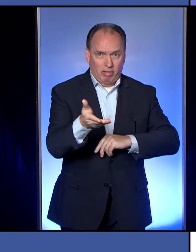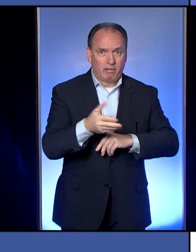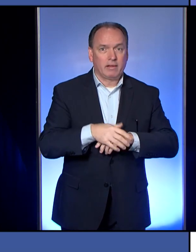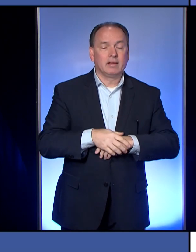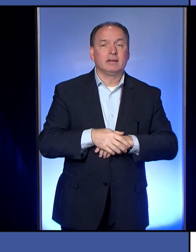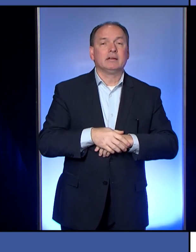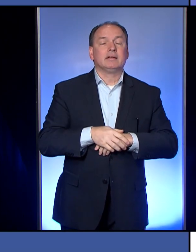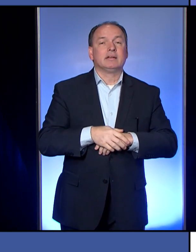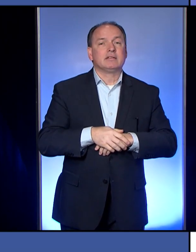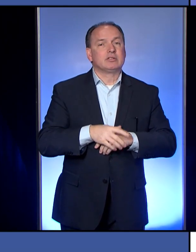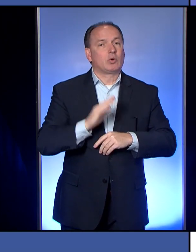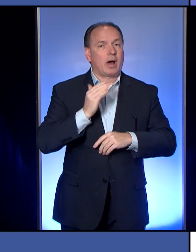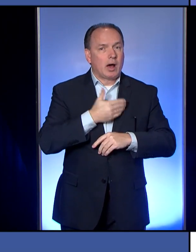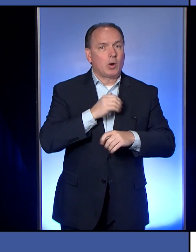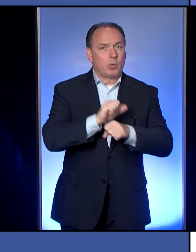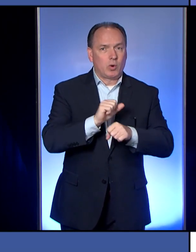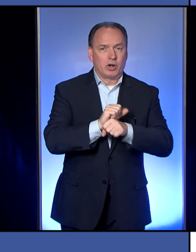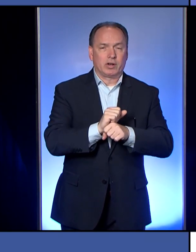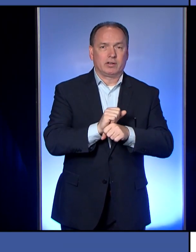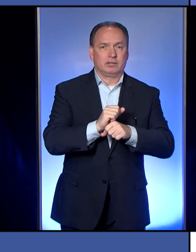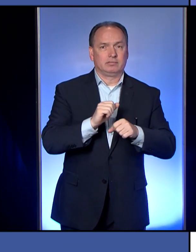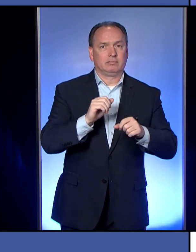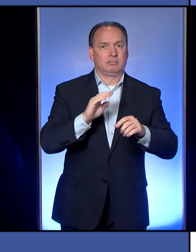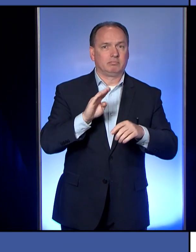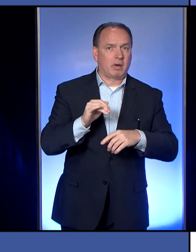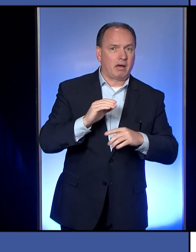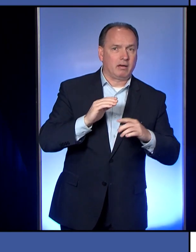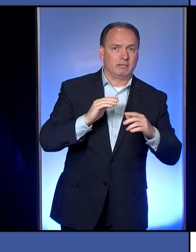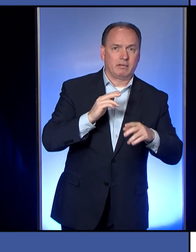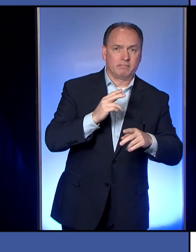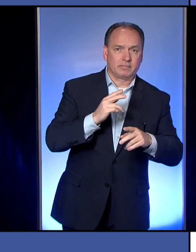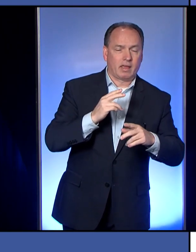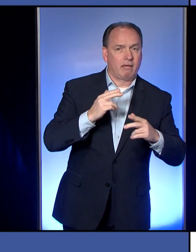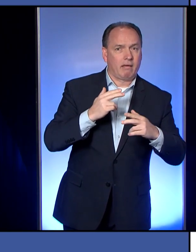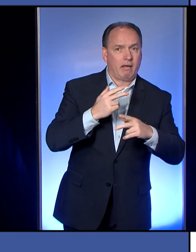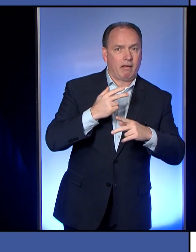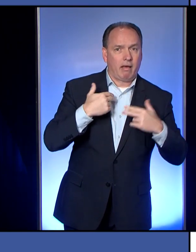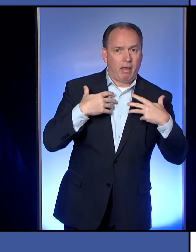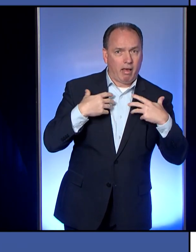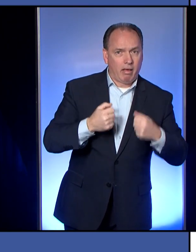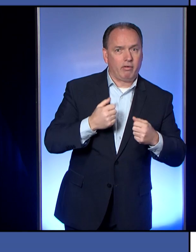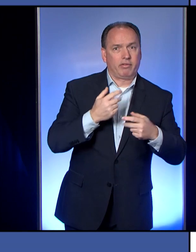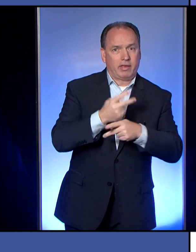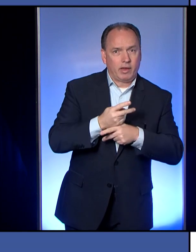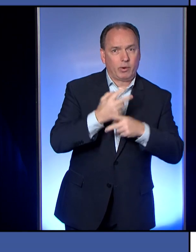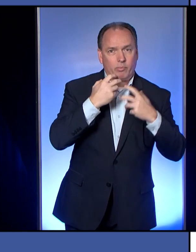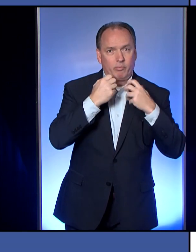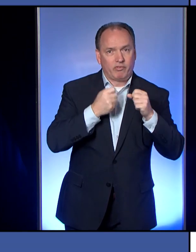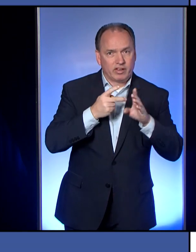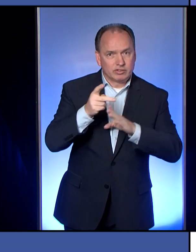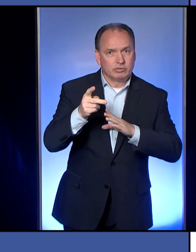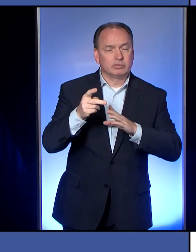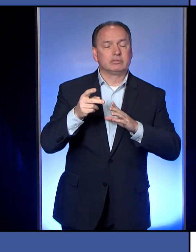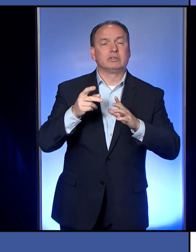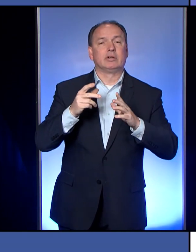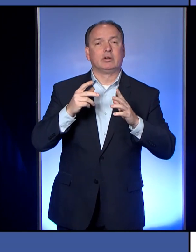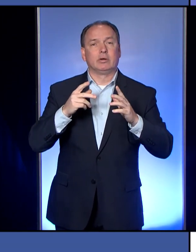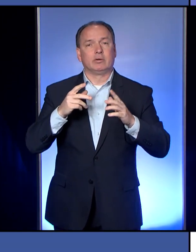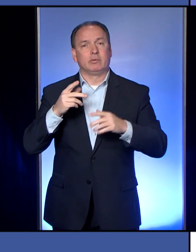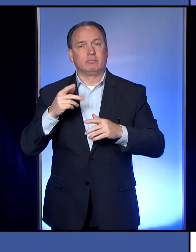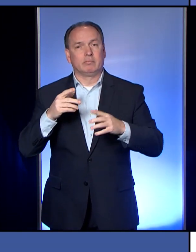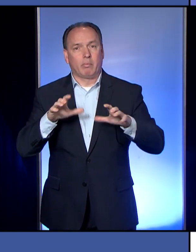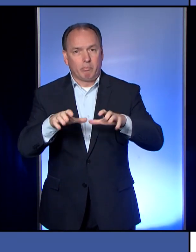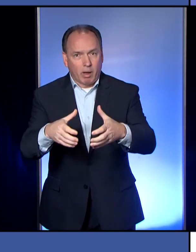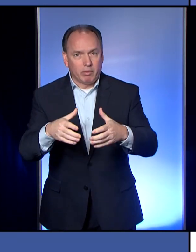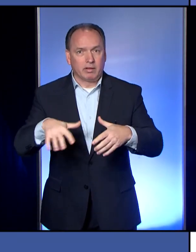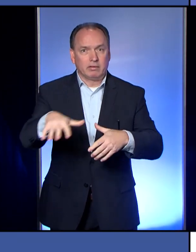here in Erie County by our health care professionals, by our public health professionals, by so many,